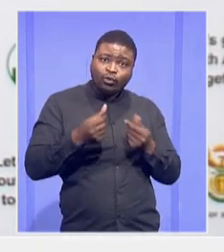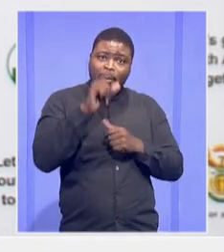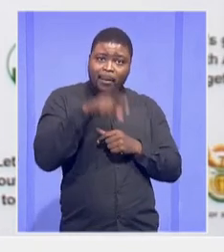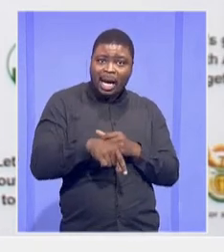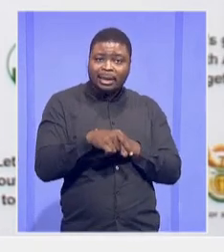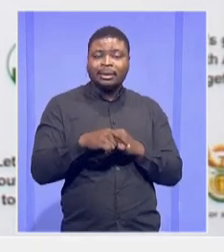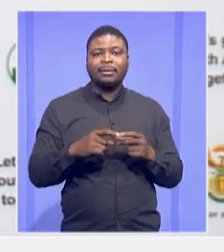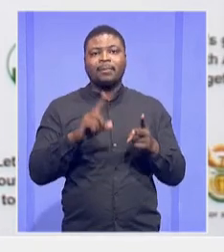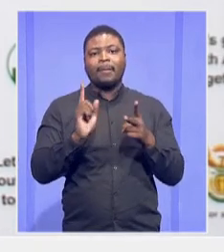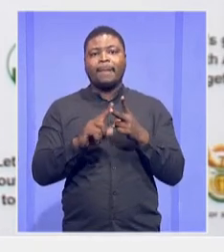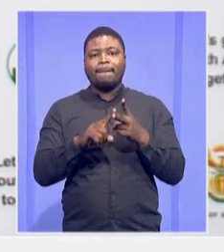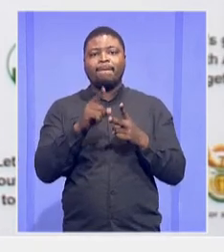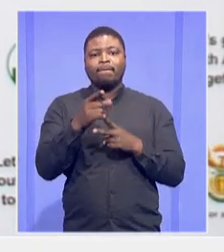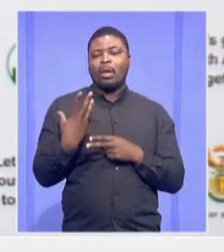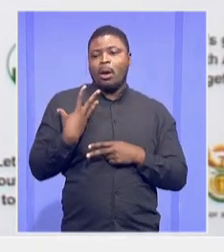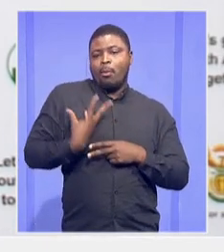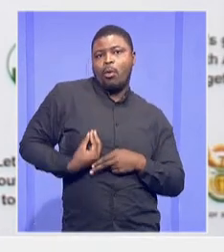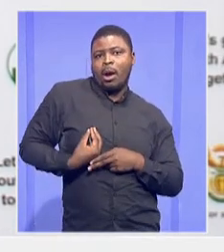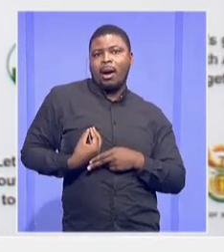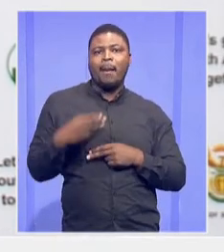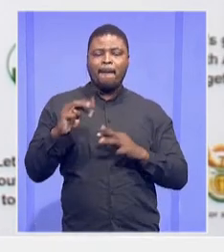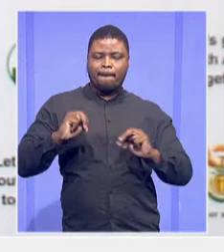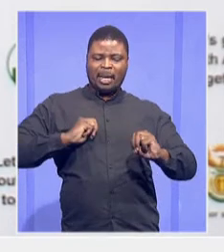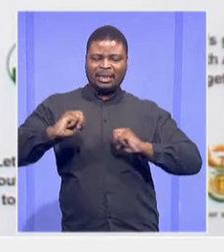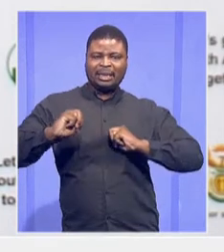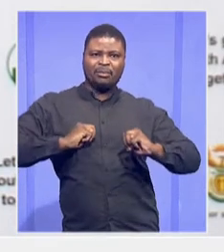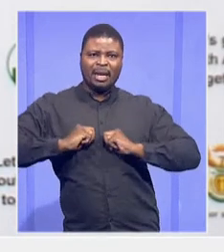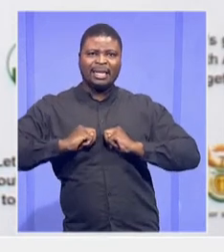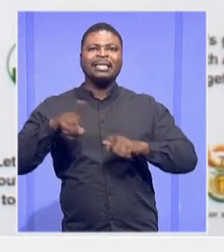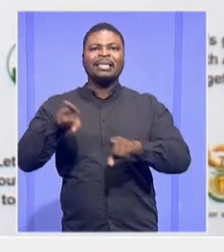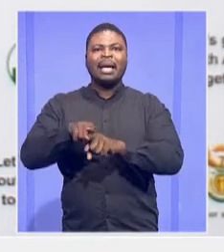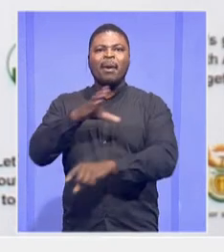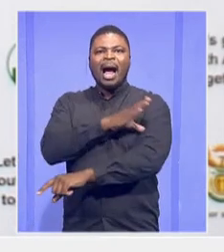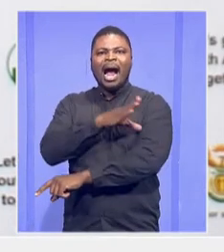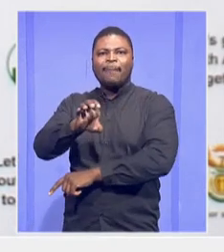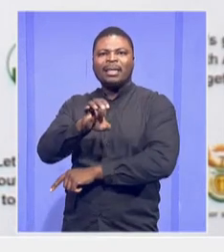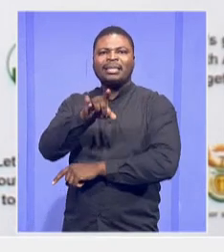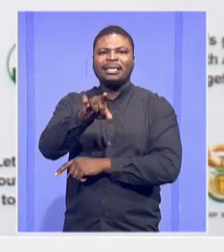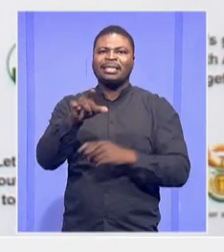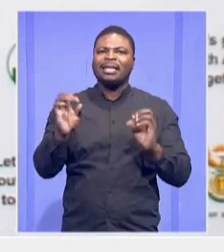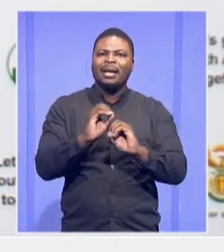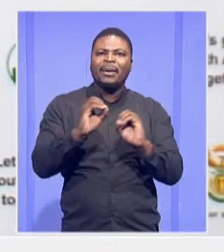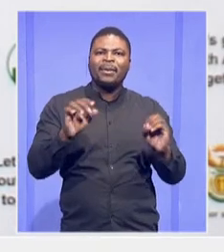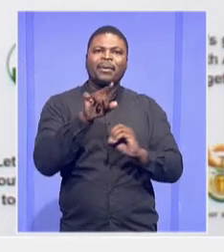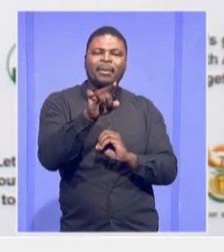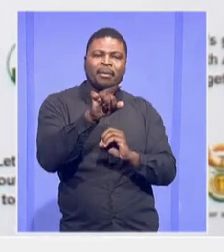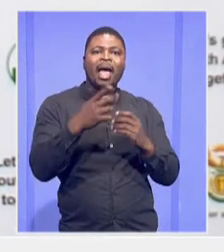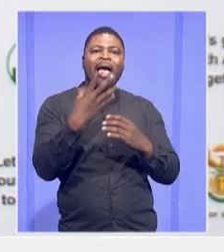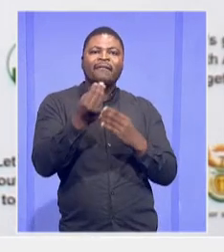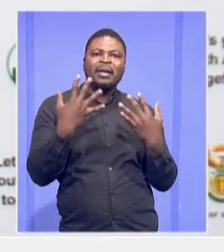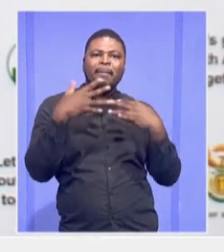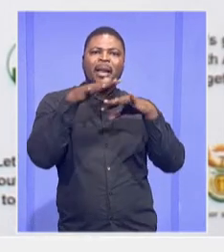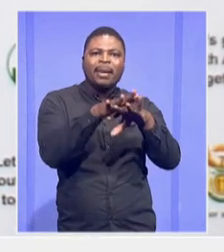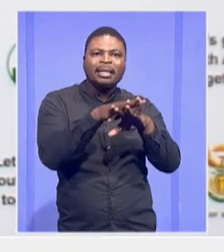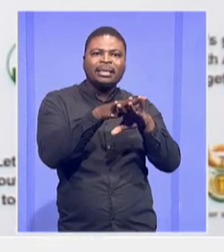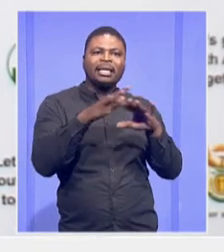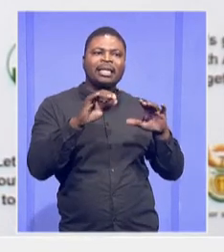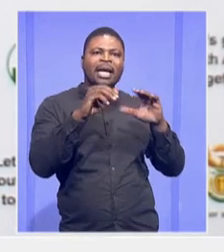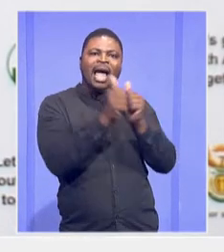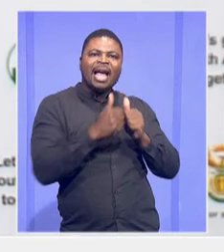management and capacity, indeed, within implementing agents and even within ourselves.